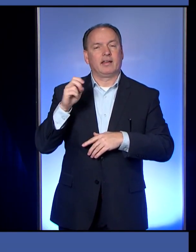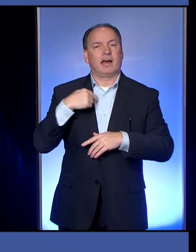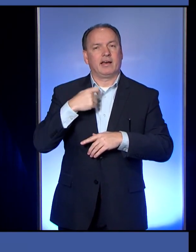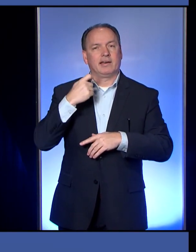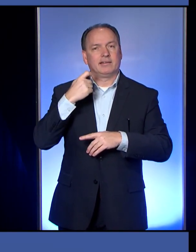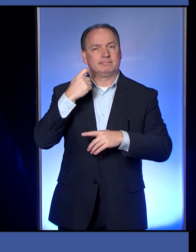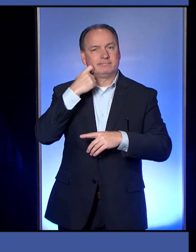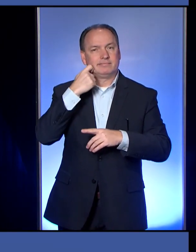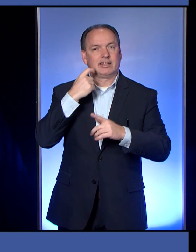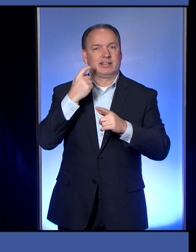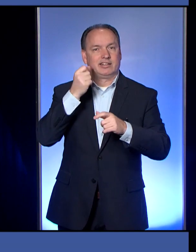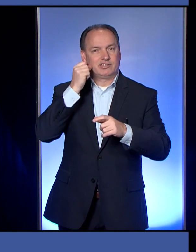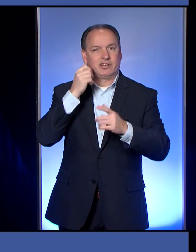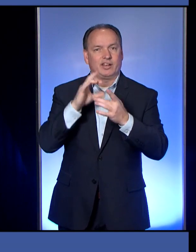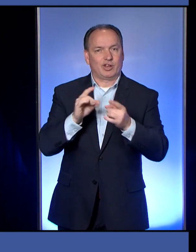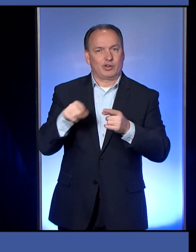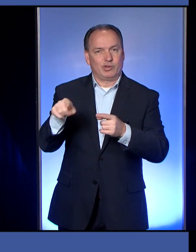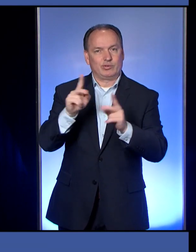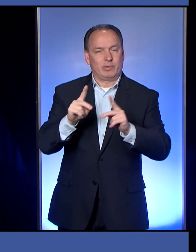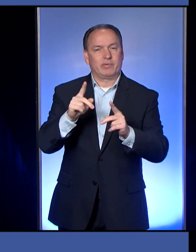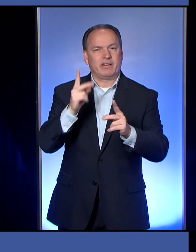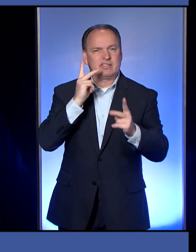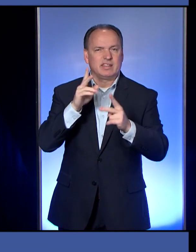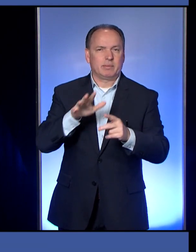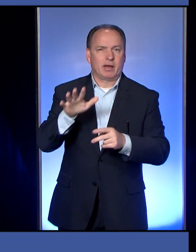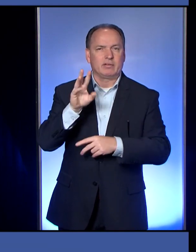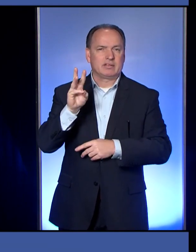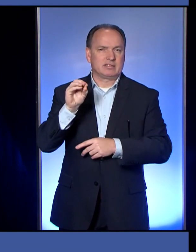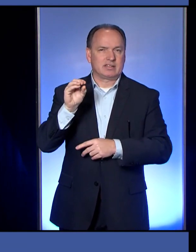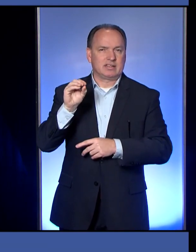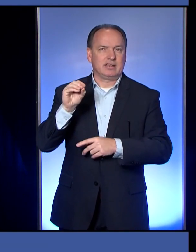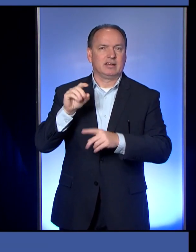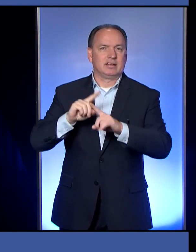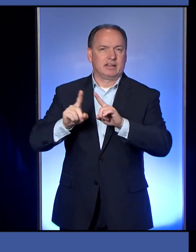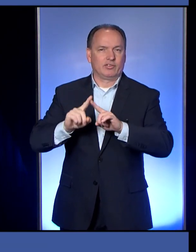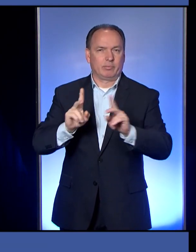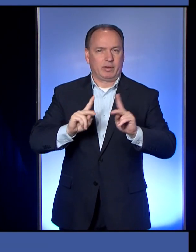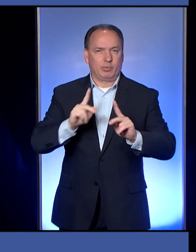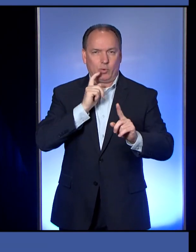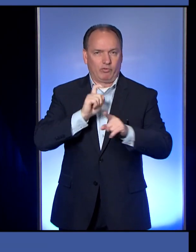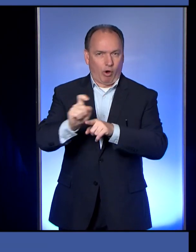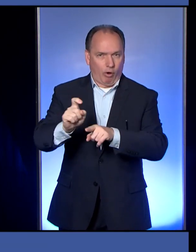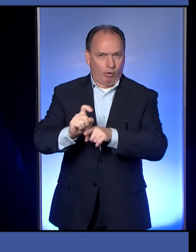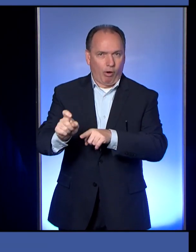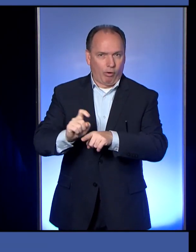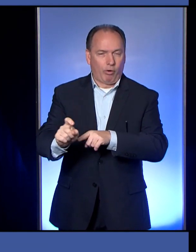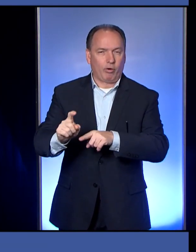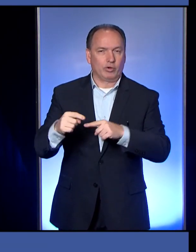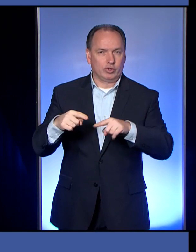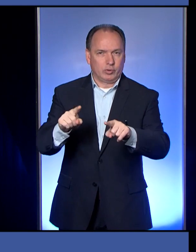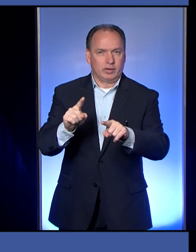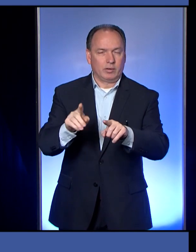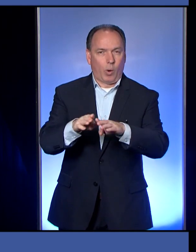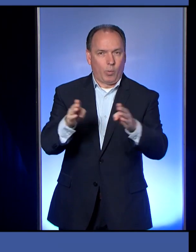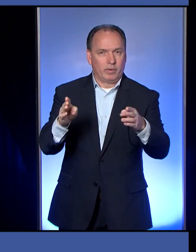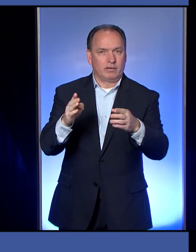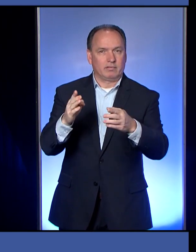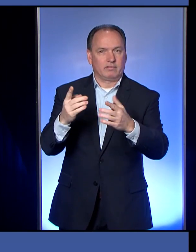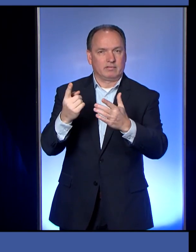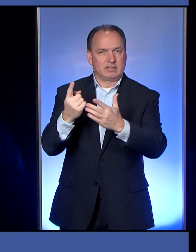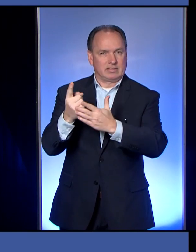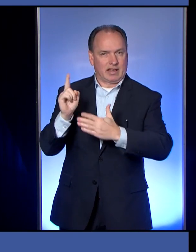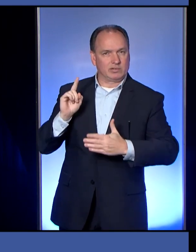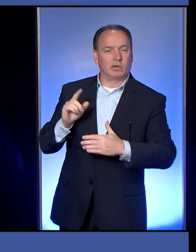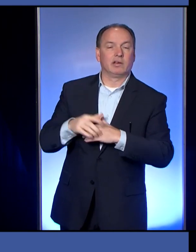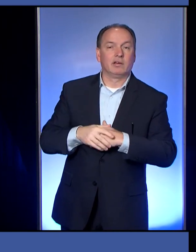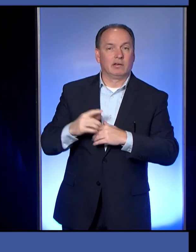folks manning that. And they've seen about 60 different people who have called that line since it was debuted last week. Since that